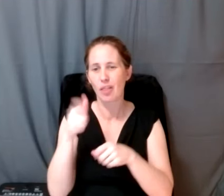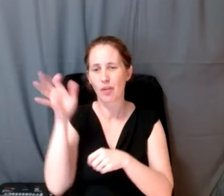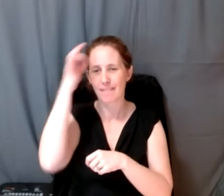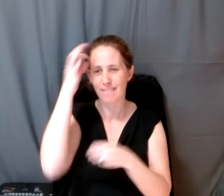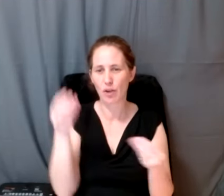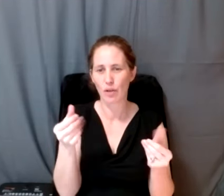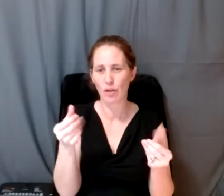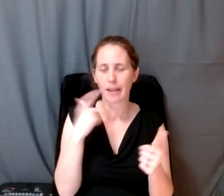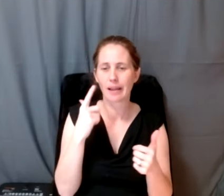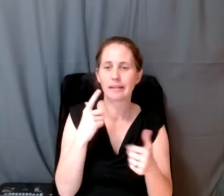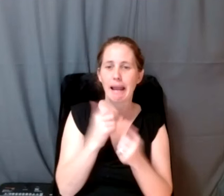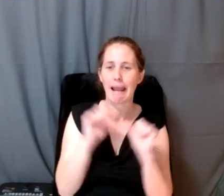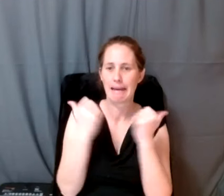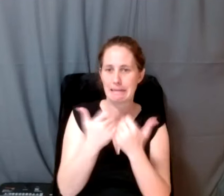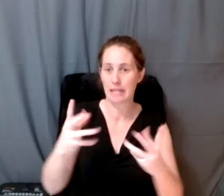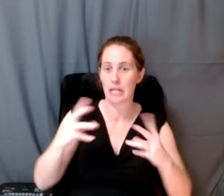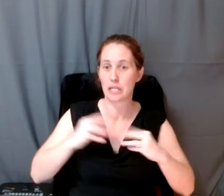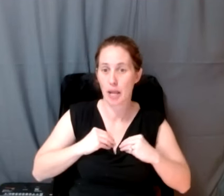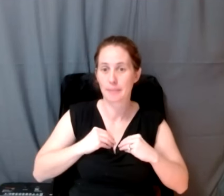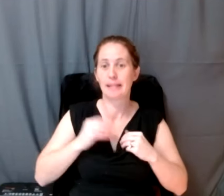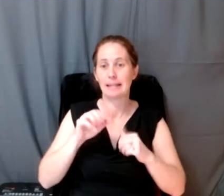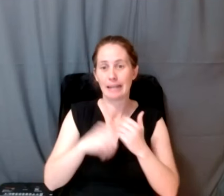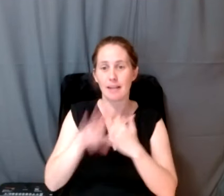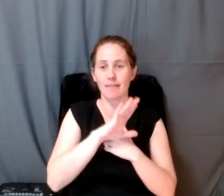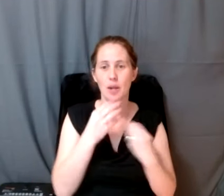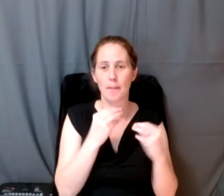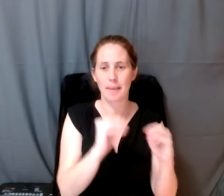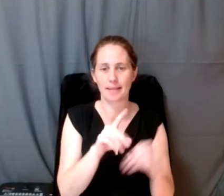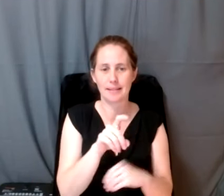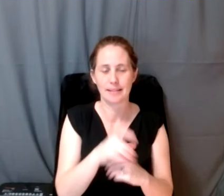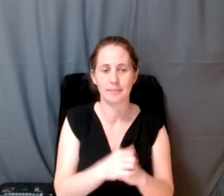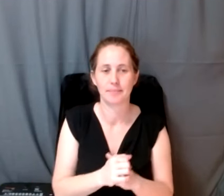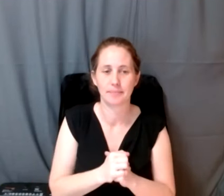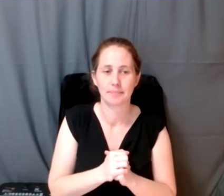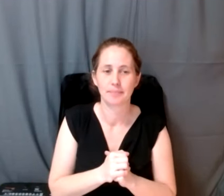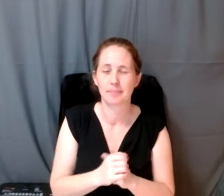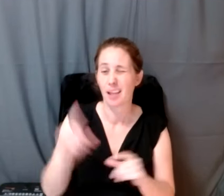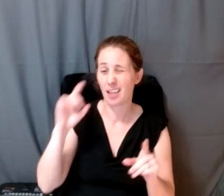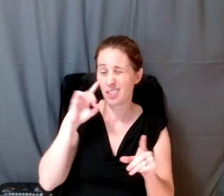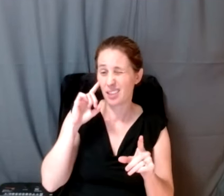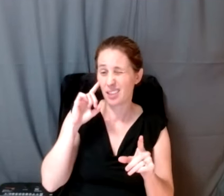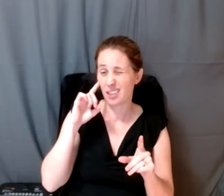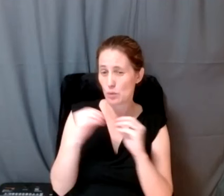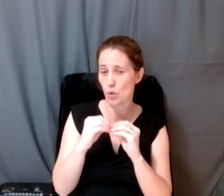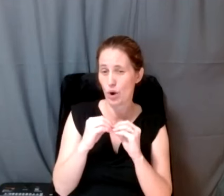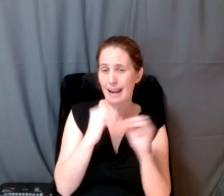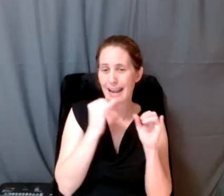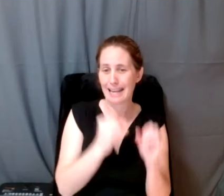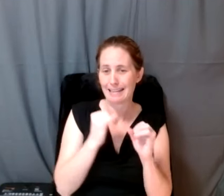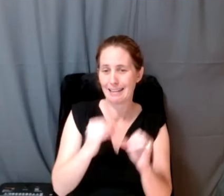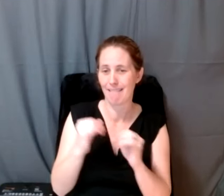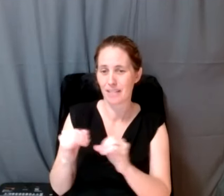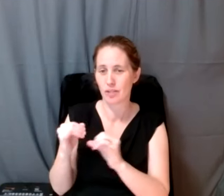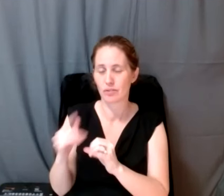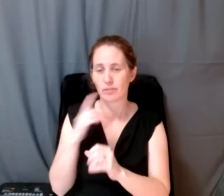agencies adopted any of the grid run methodology. You know, I think it's been more on a case by case basis